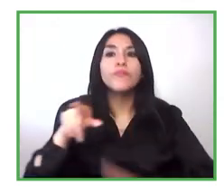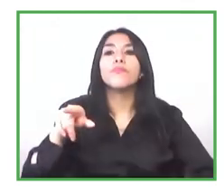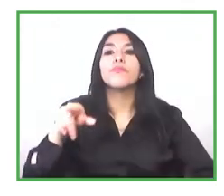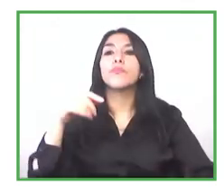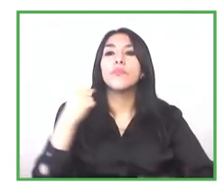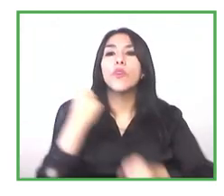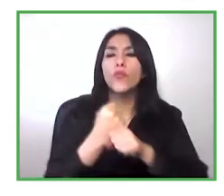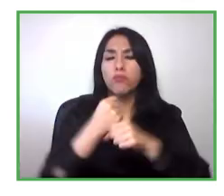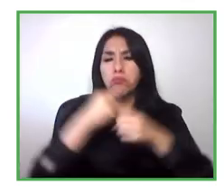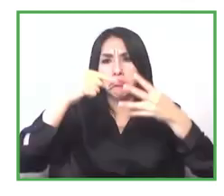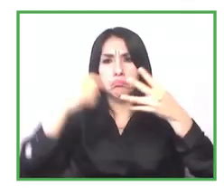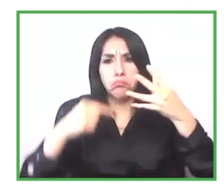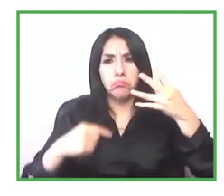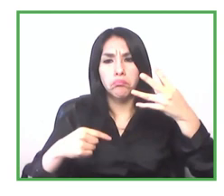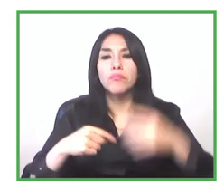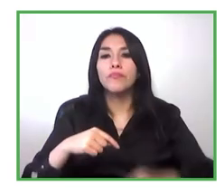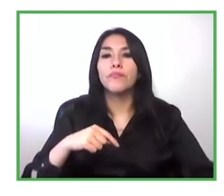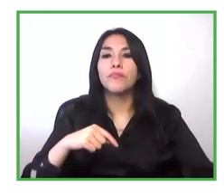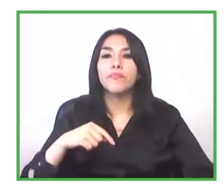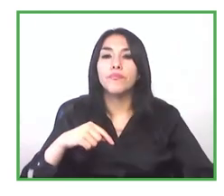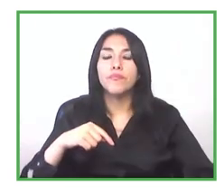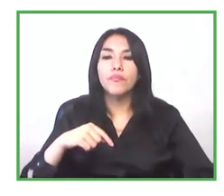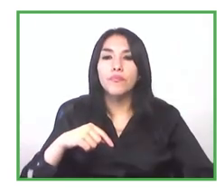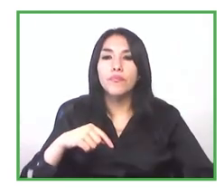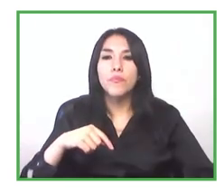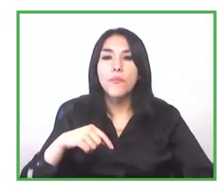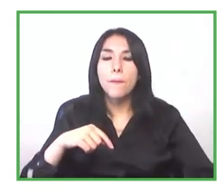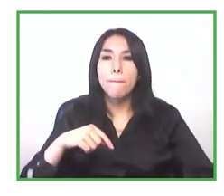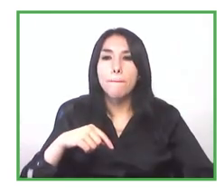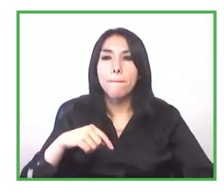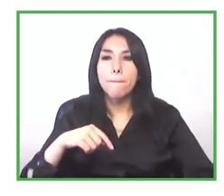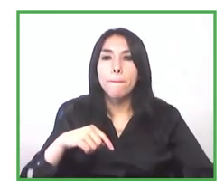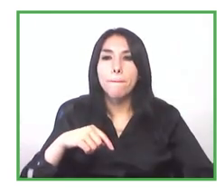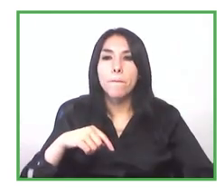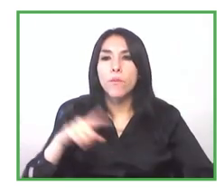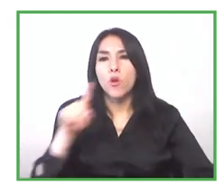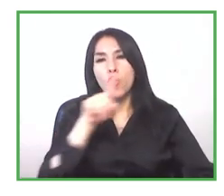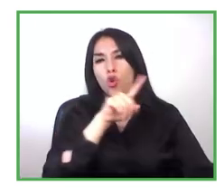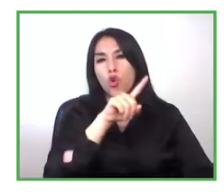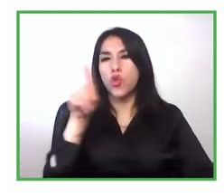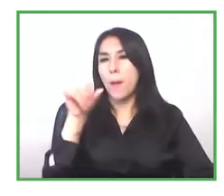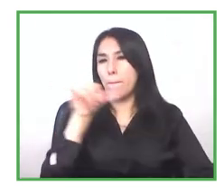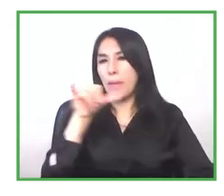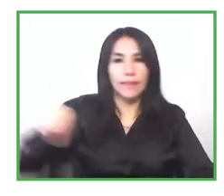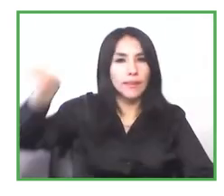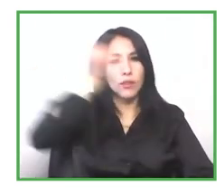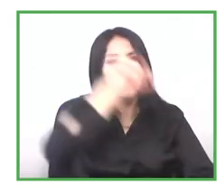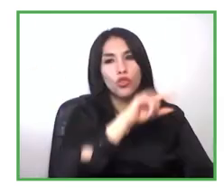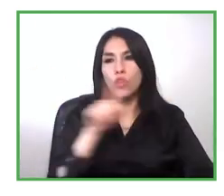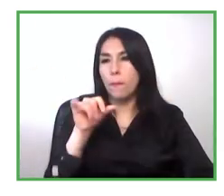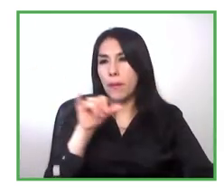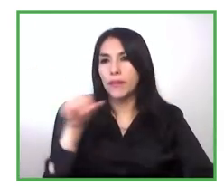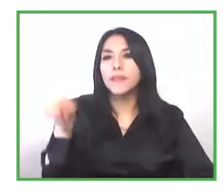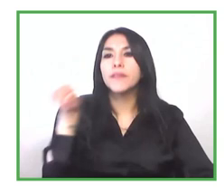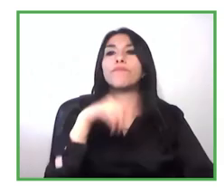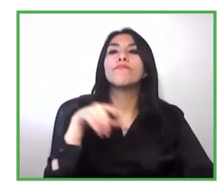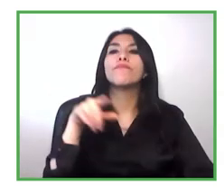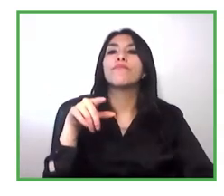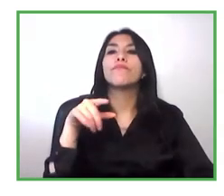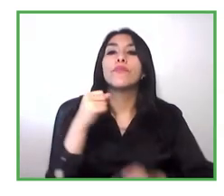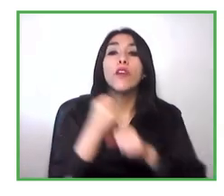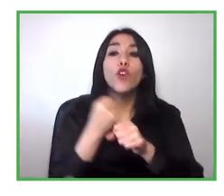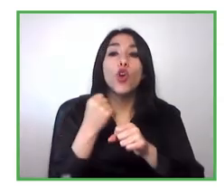which are not the same for people who want to be employed by others and